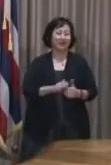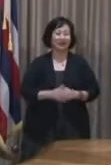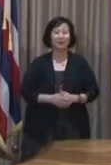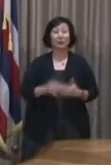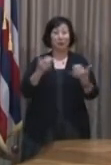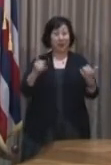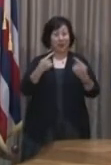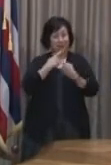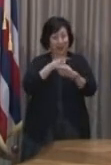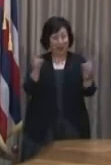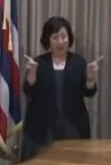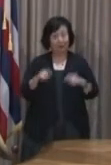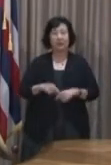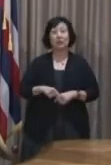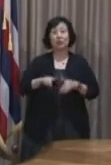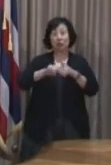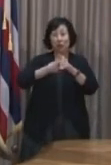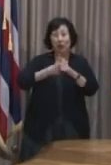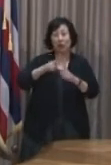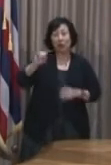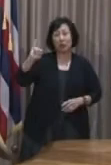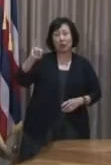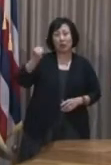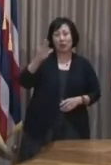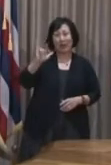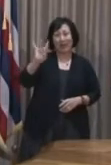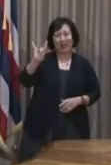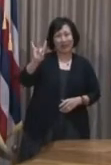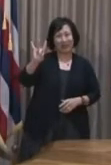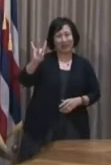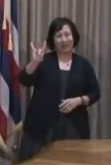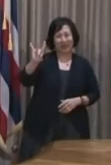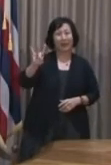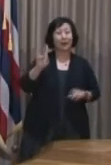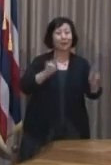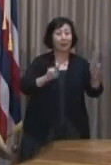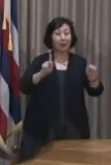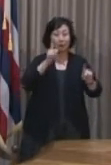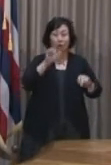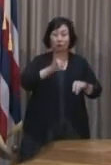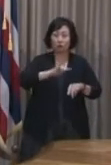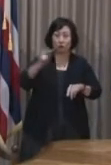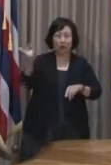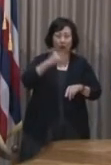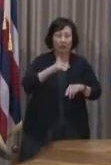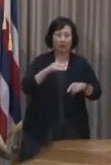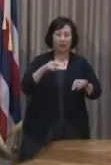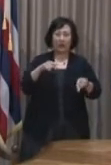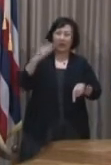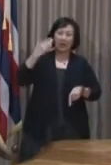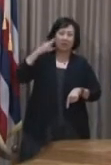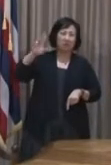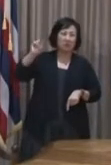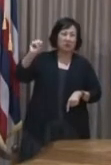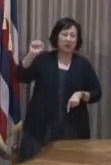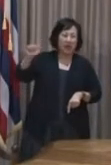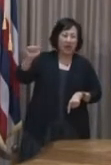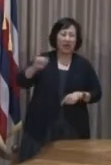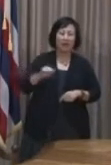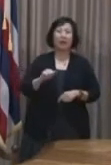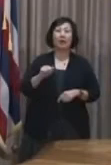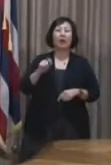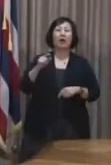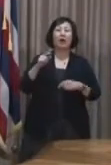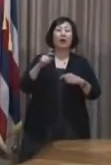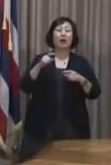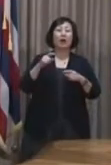today that effective July 8, individuals traveling in the United States who are